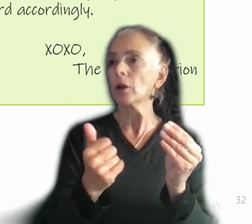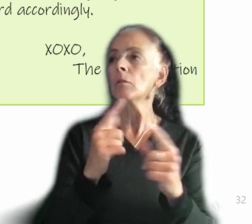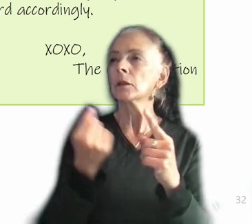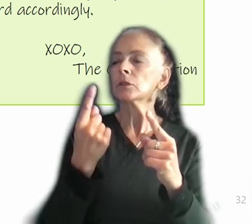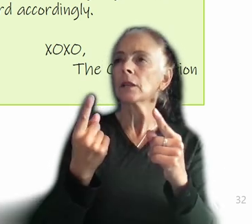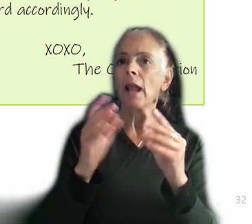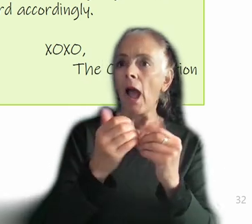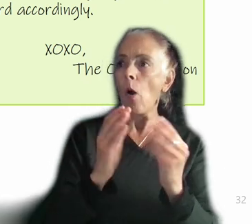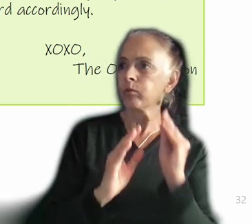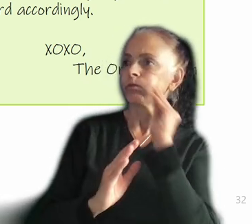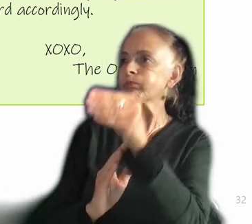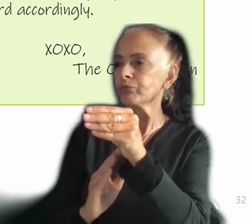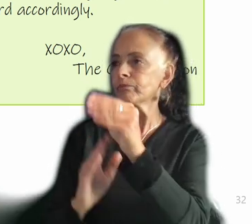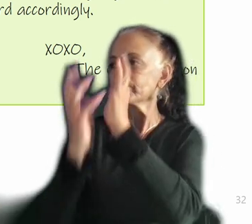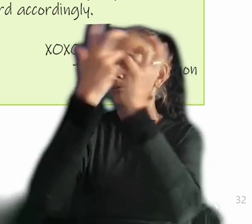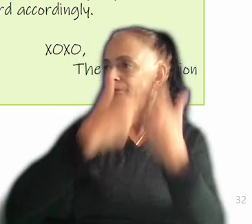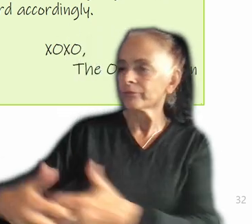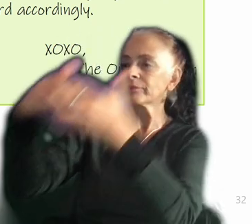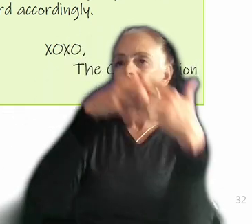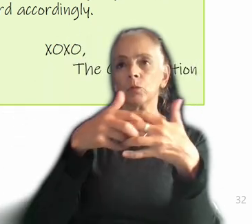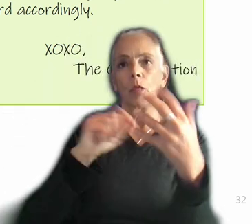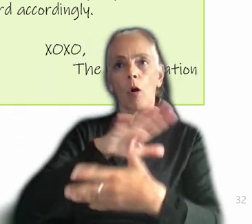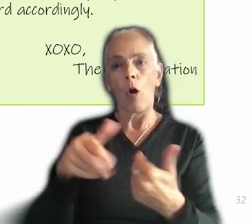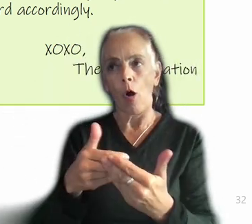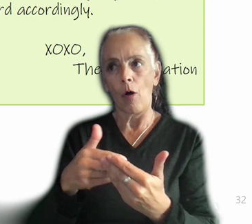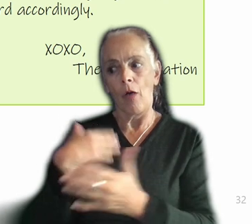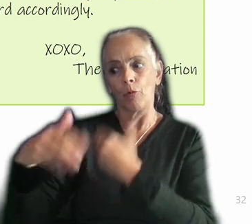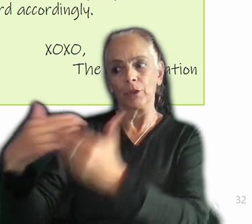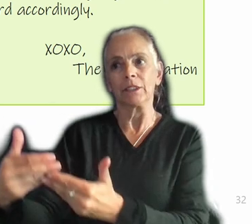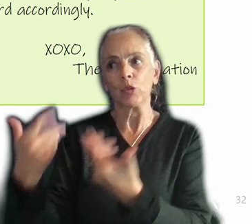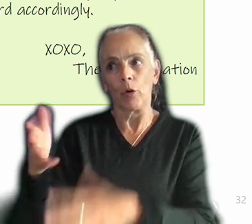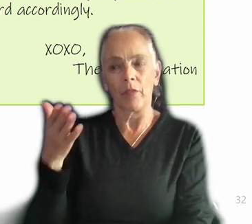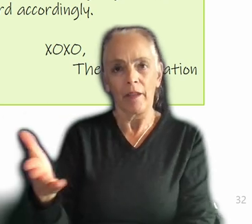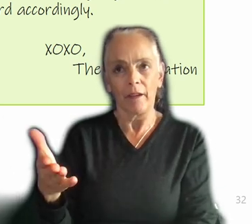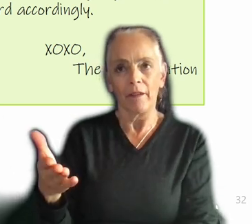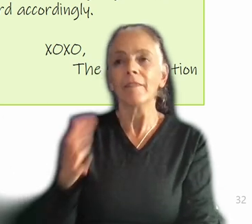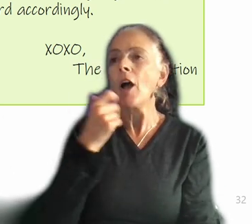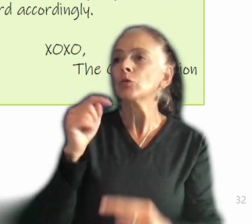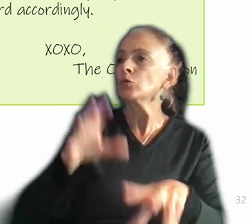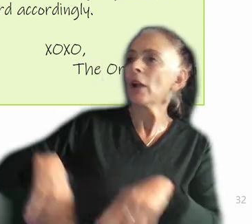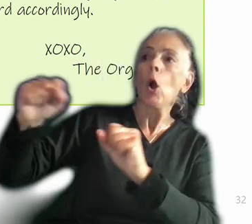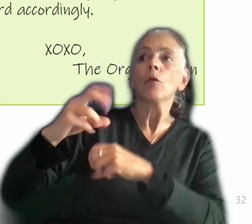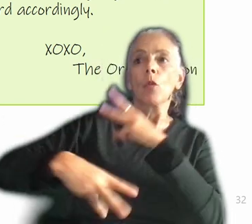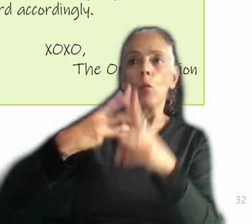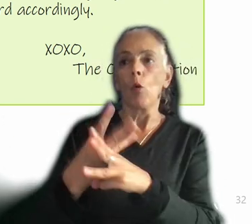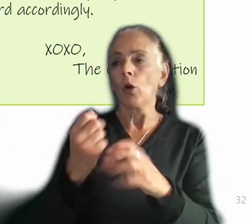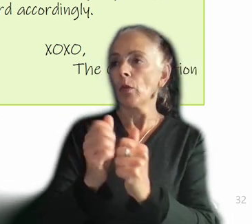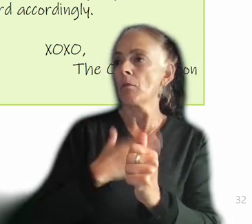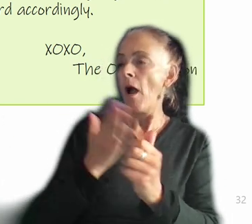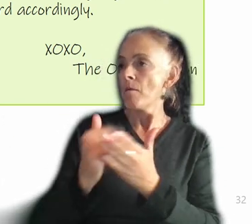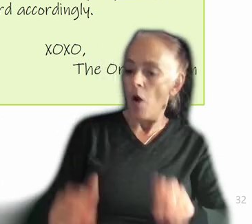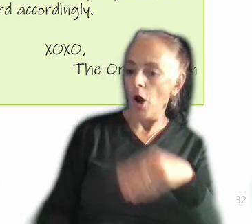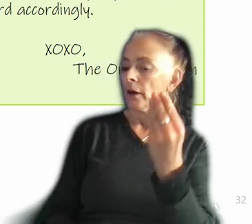integrates into all of the pre-existing processes and pipelines, right? They're not trying to take over the world with the piece that they're adding. Rather,